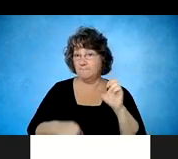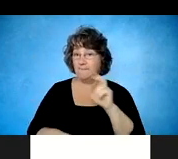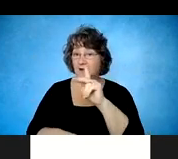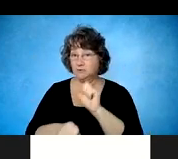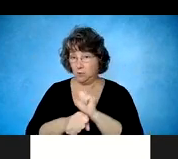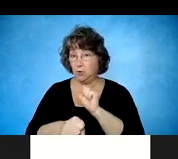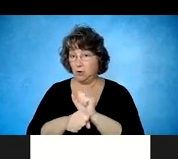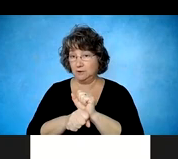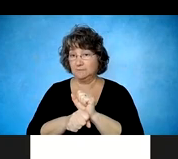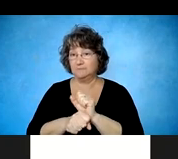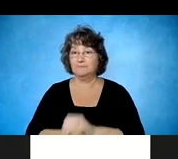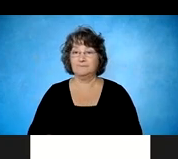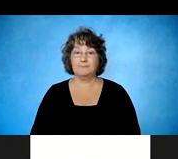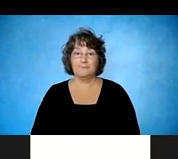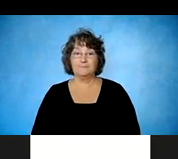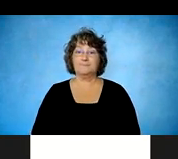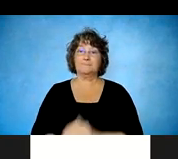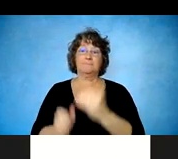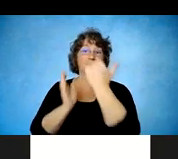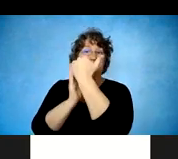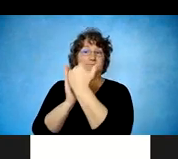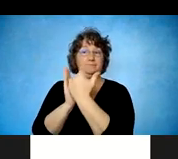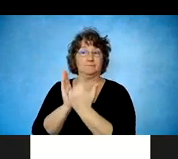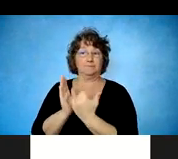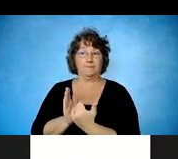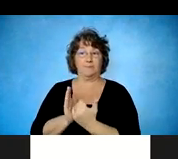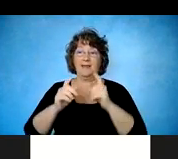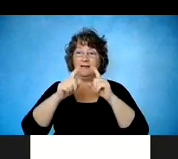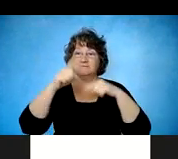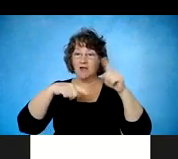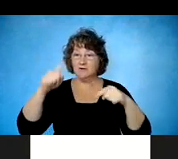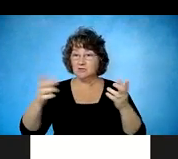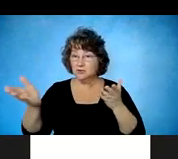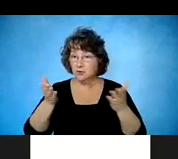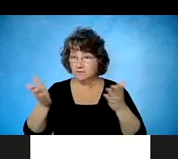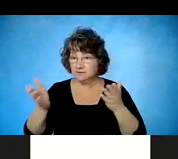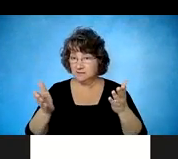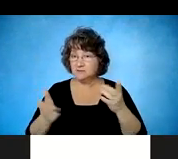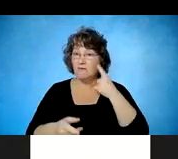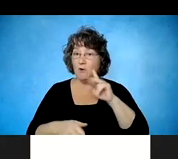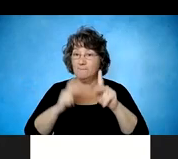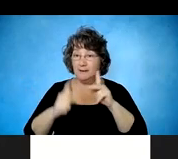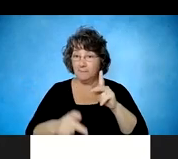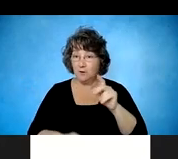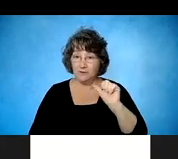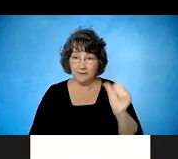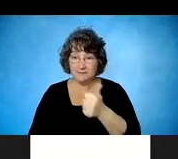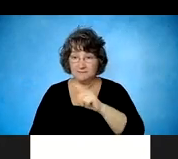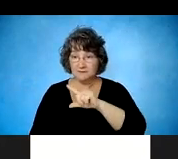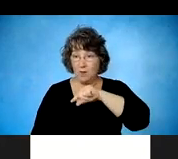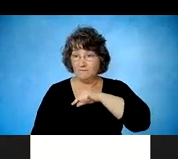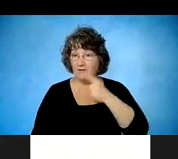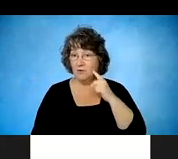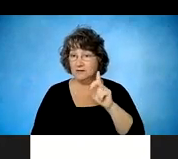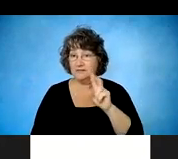the services that our clients who were eligible for DVR received, and that were important to their ability to return to work